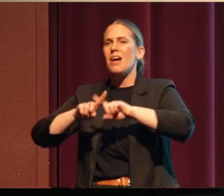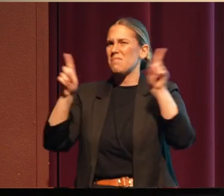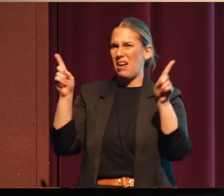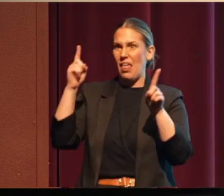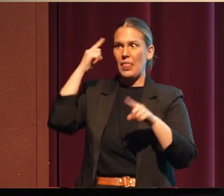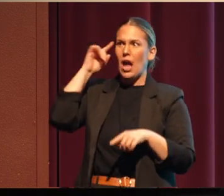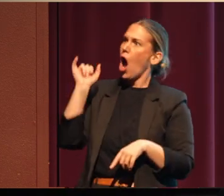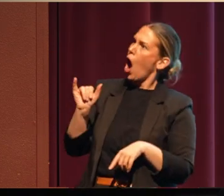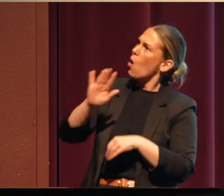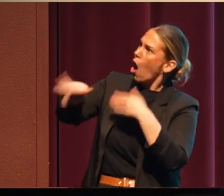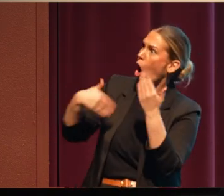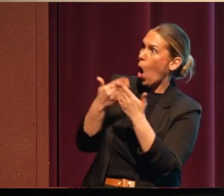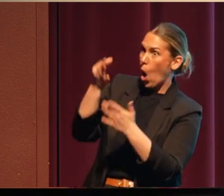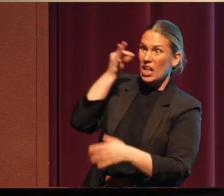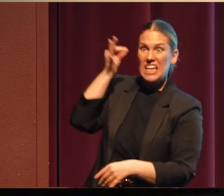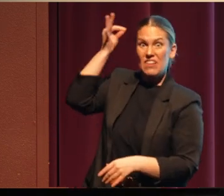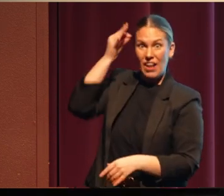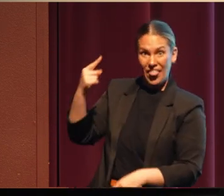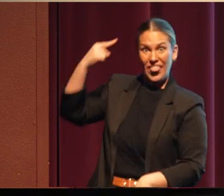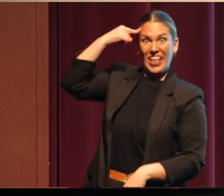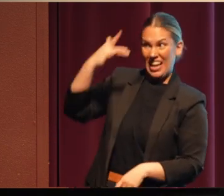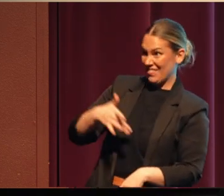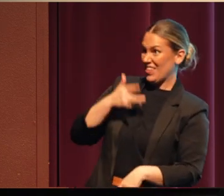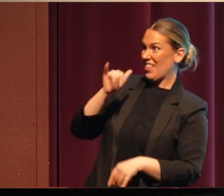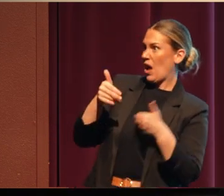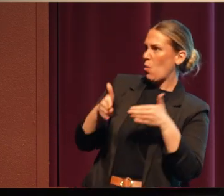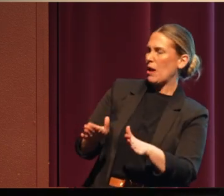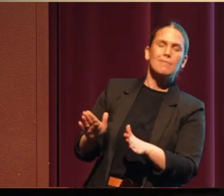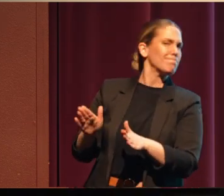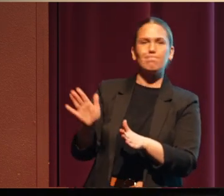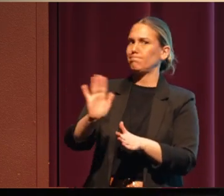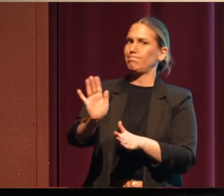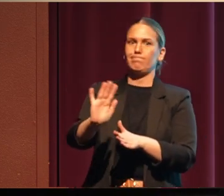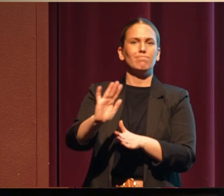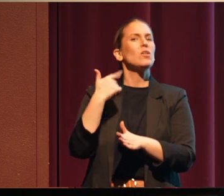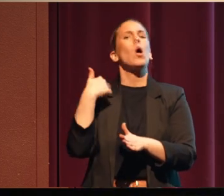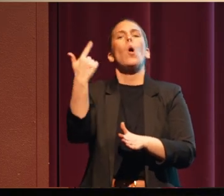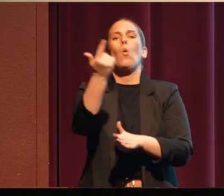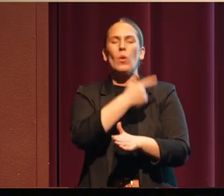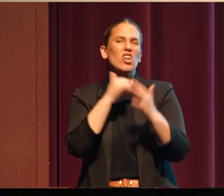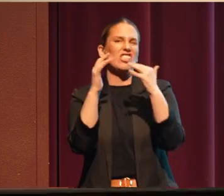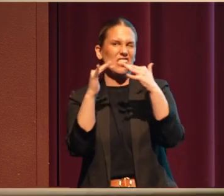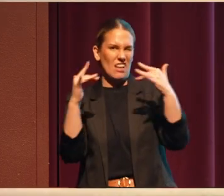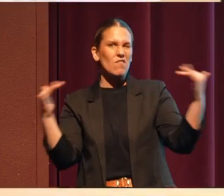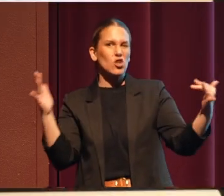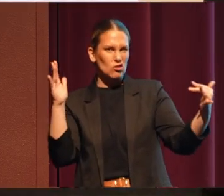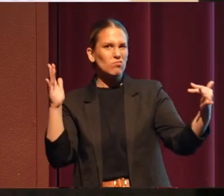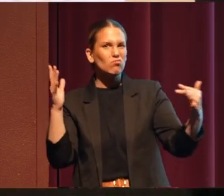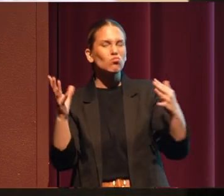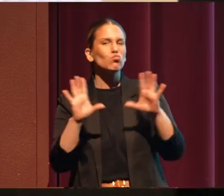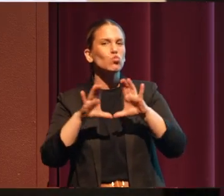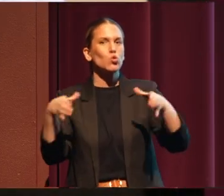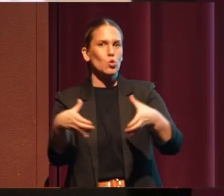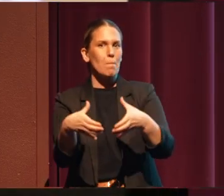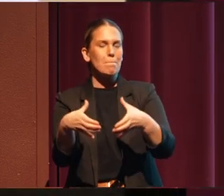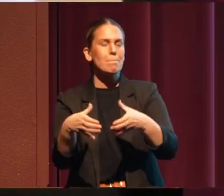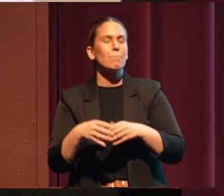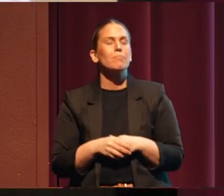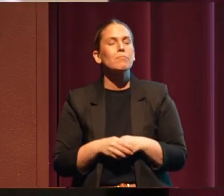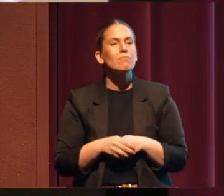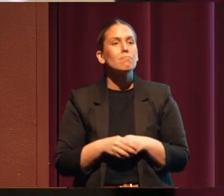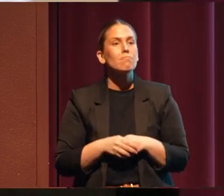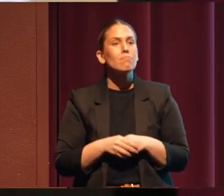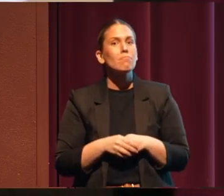Indians think this way and feel this way, because we are a very diverse group. And my opening slide